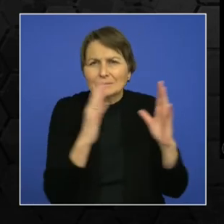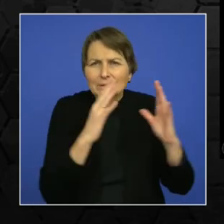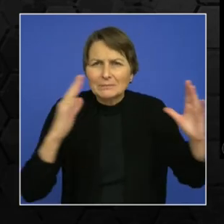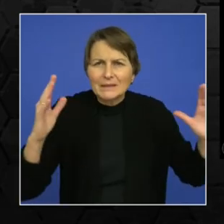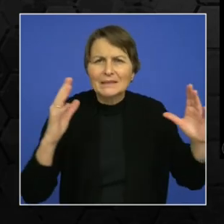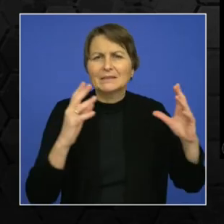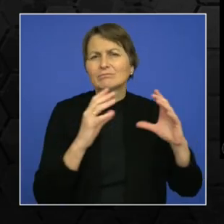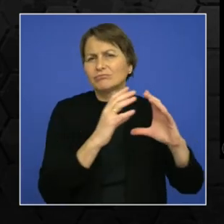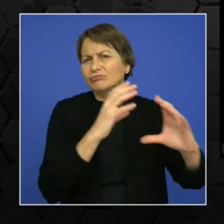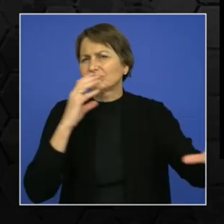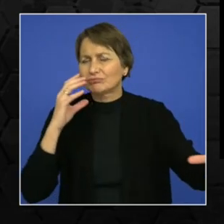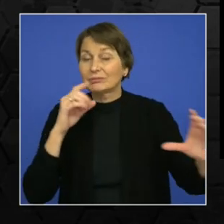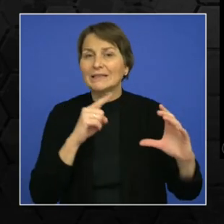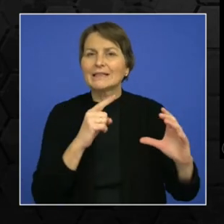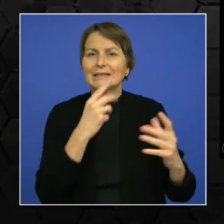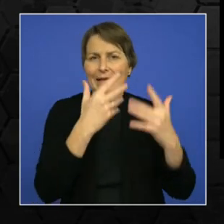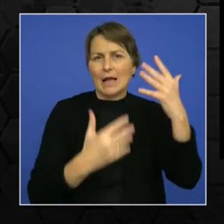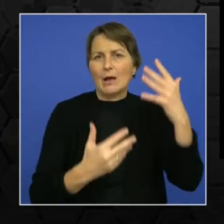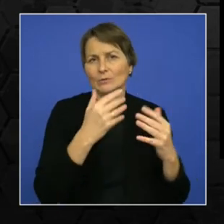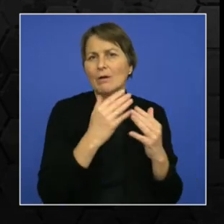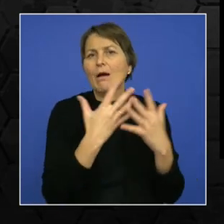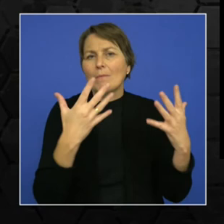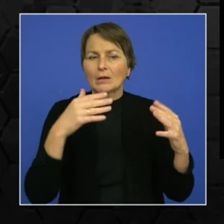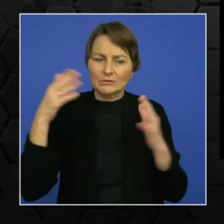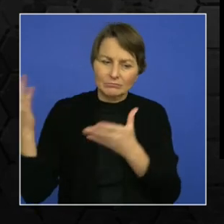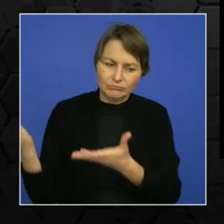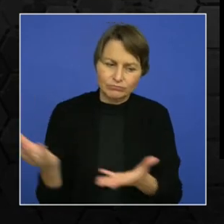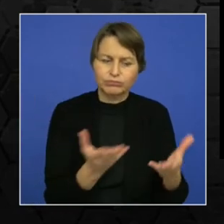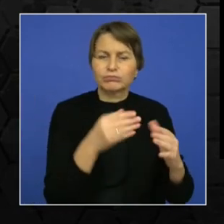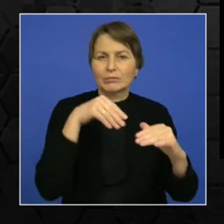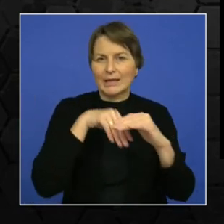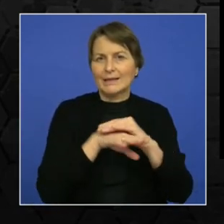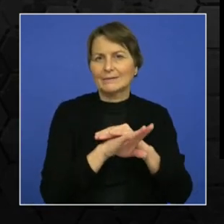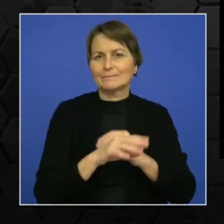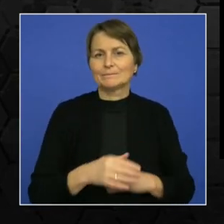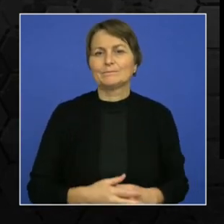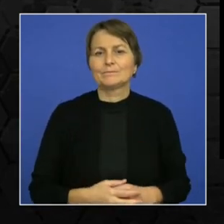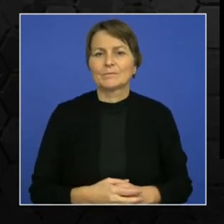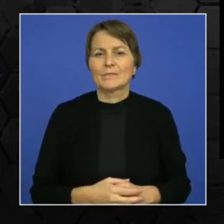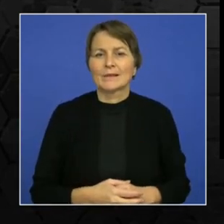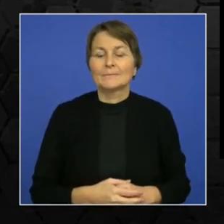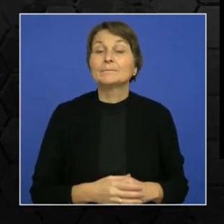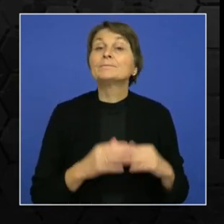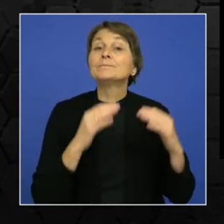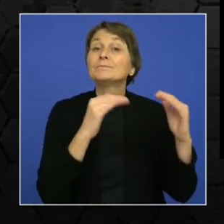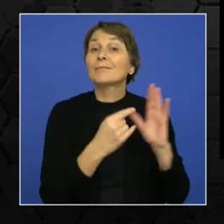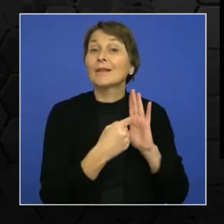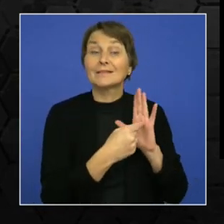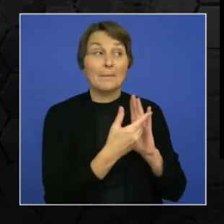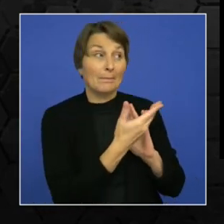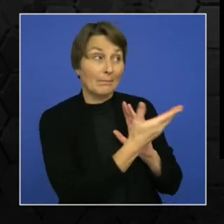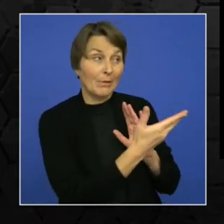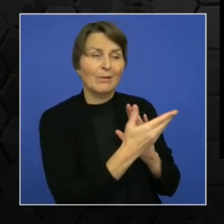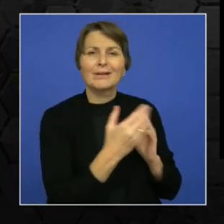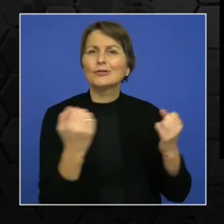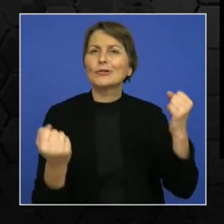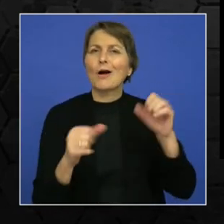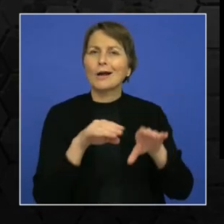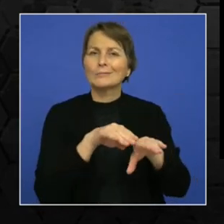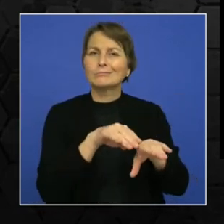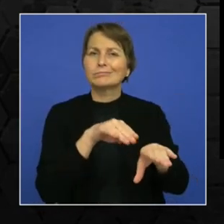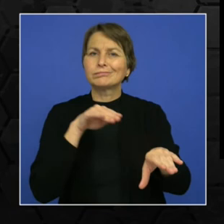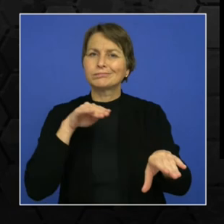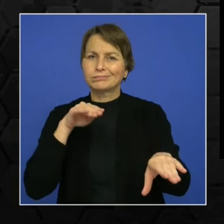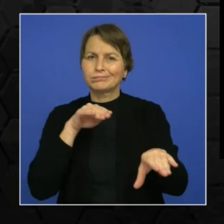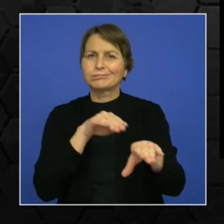has implications here as well. Now, electronic toll collection. So electronic toll collection is not something that is associated